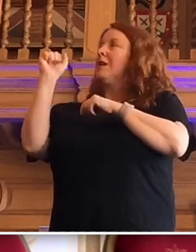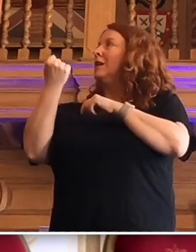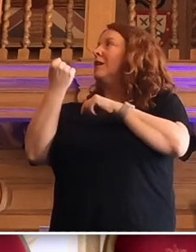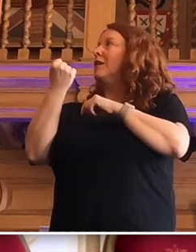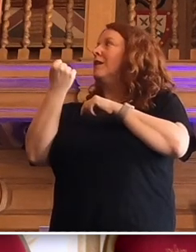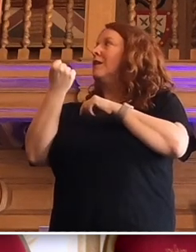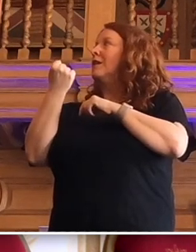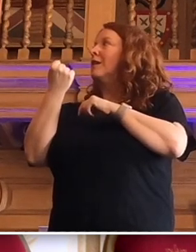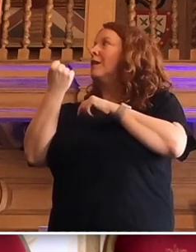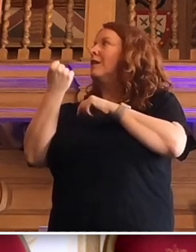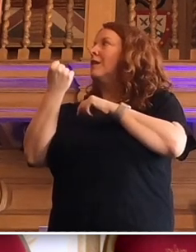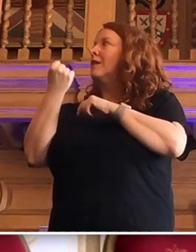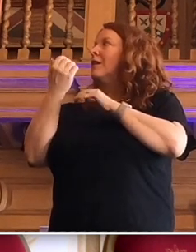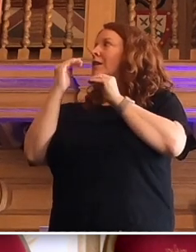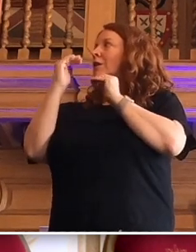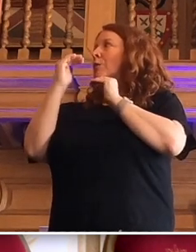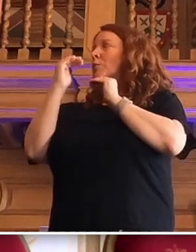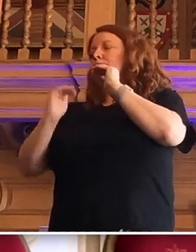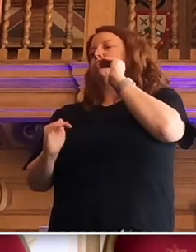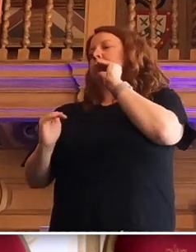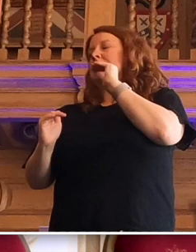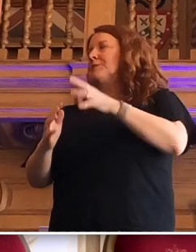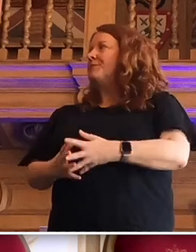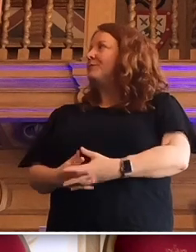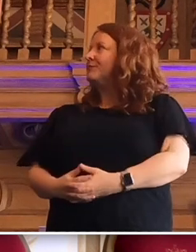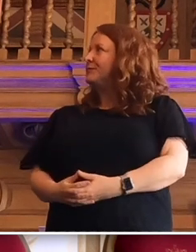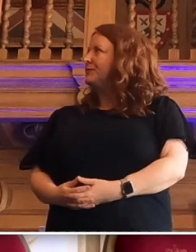inversely proportionate to need.